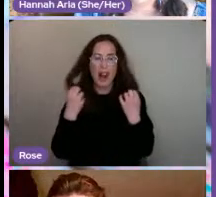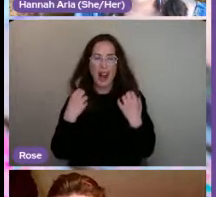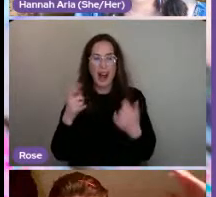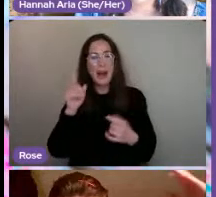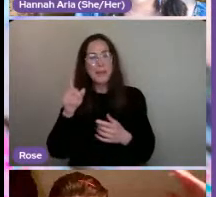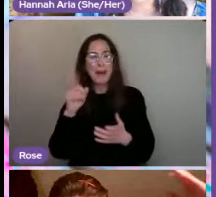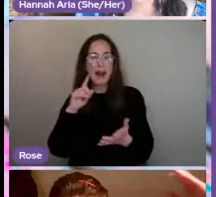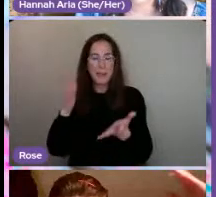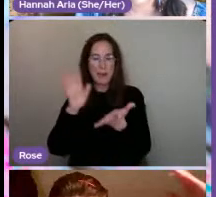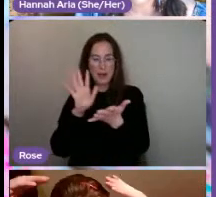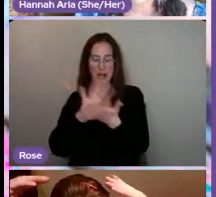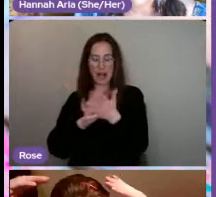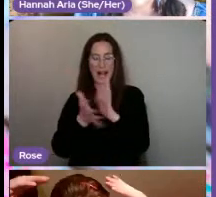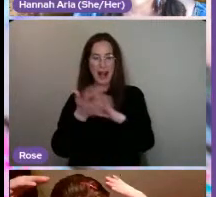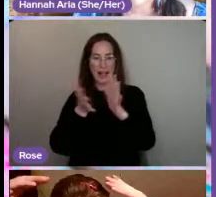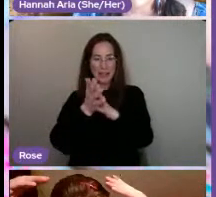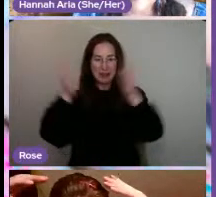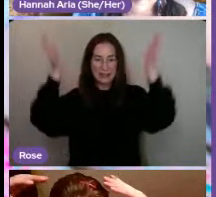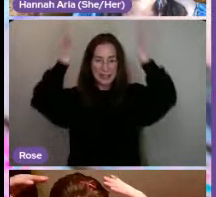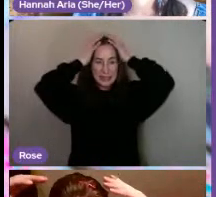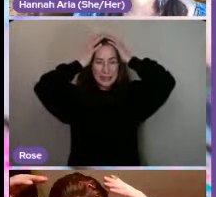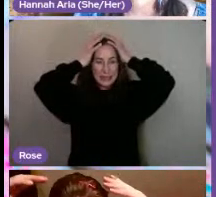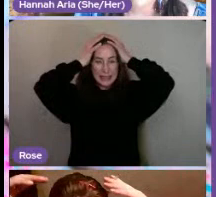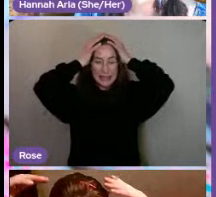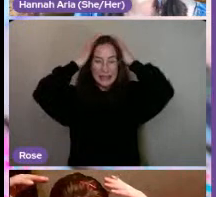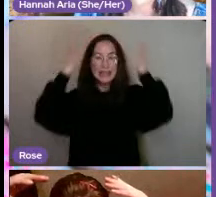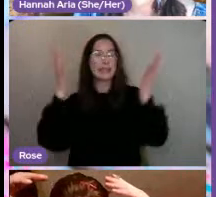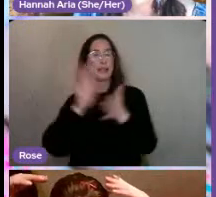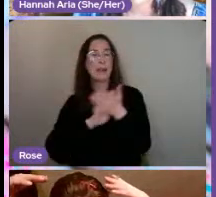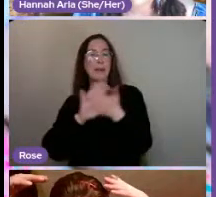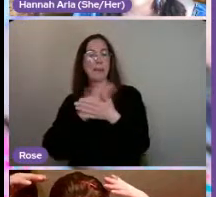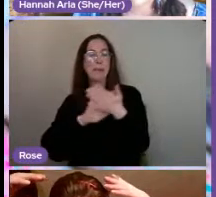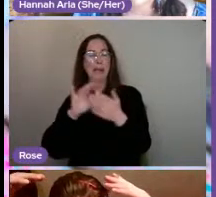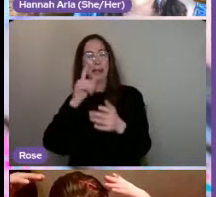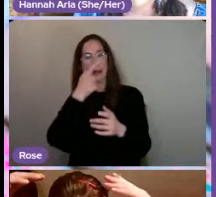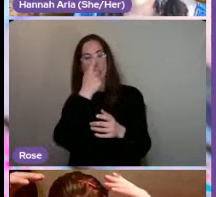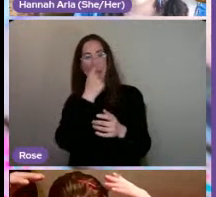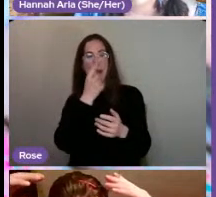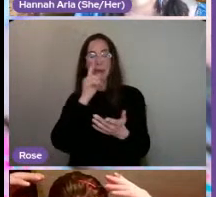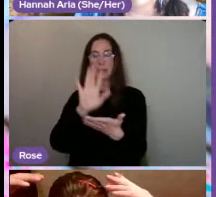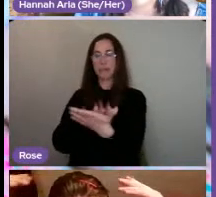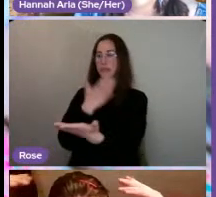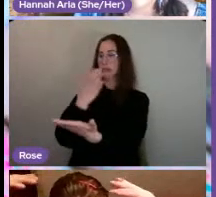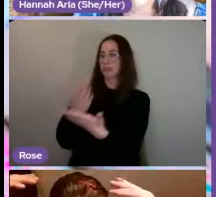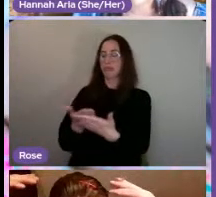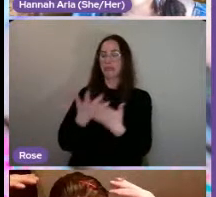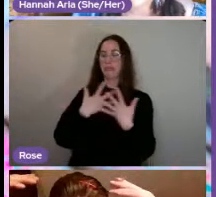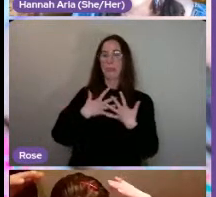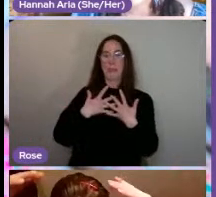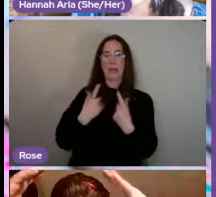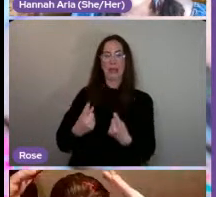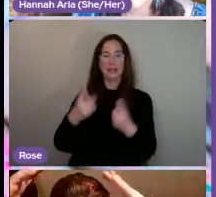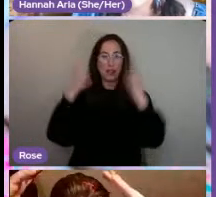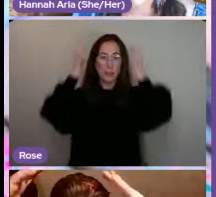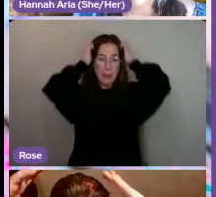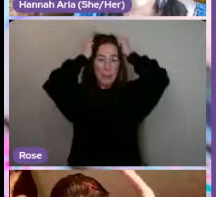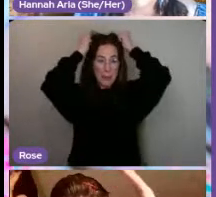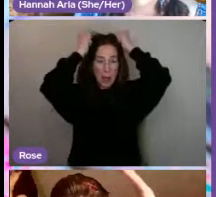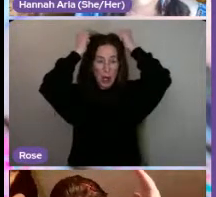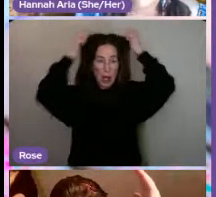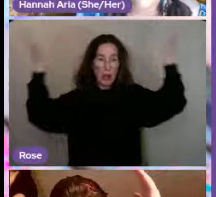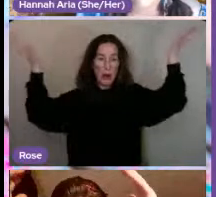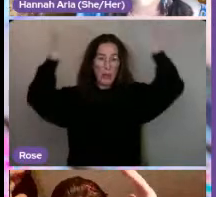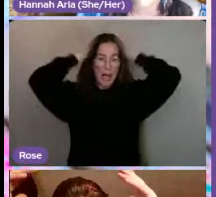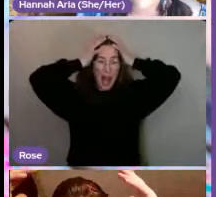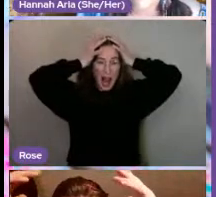the hands connected to the head. So then people can invert it to the way they want. So it could be pulling out hair or just hands up to your